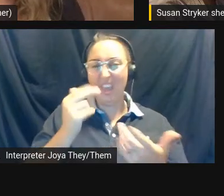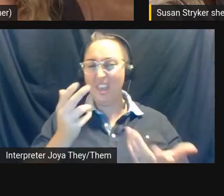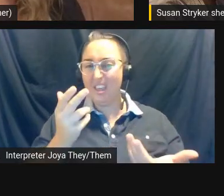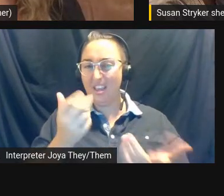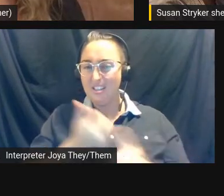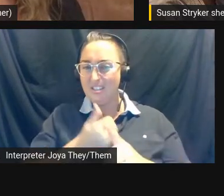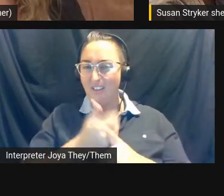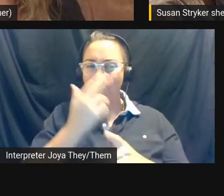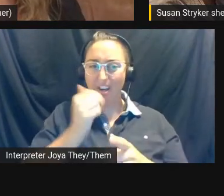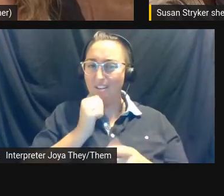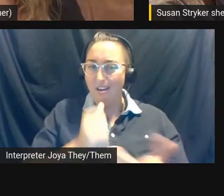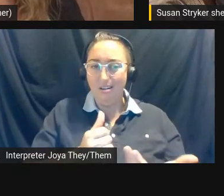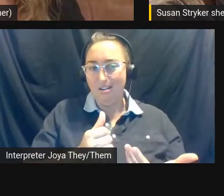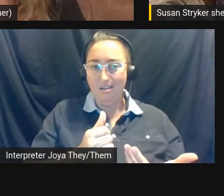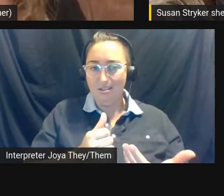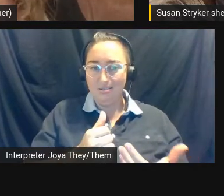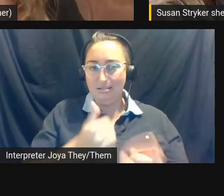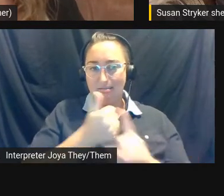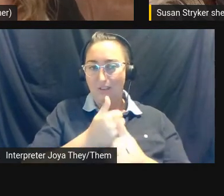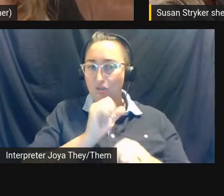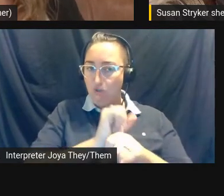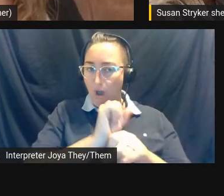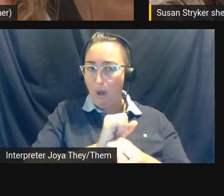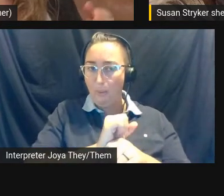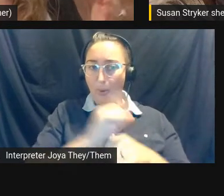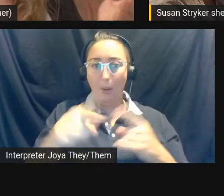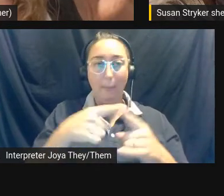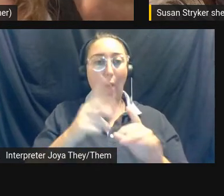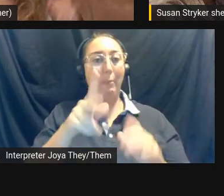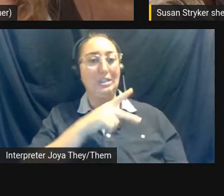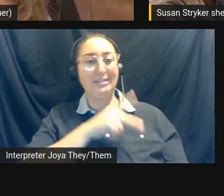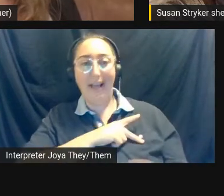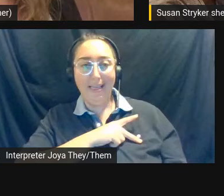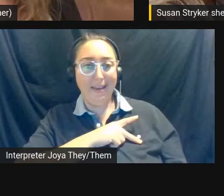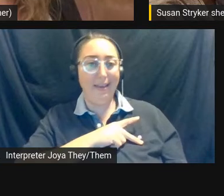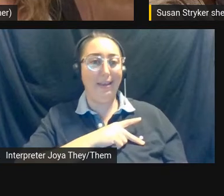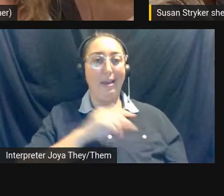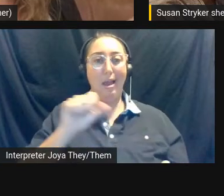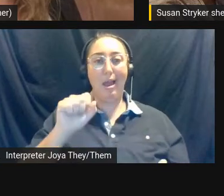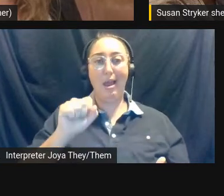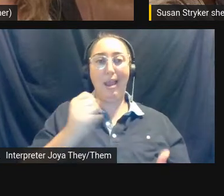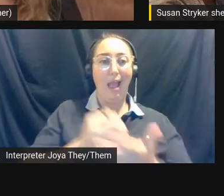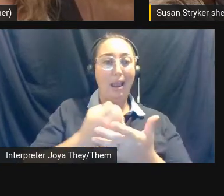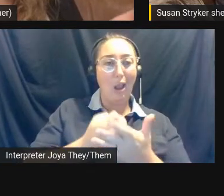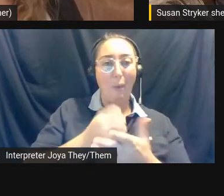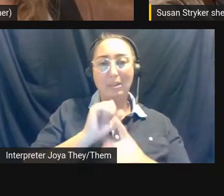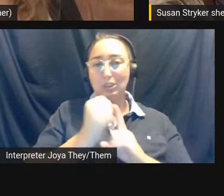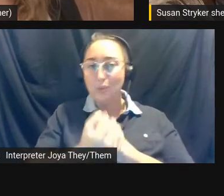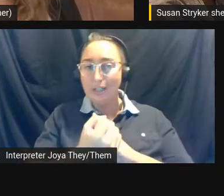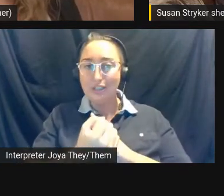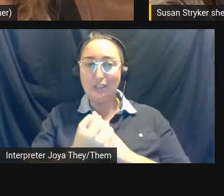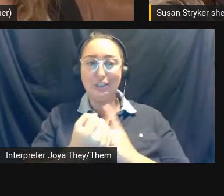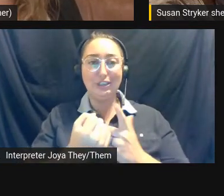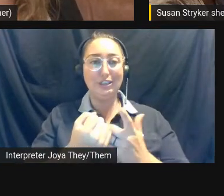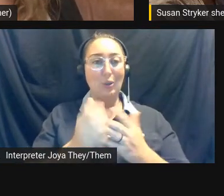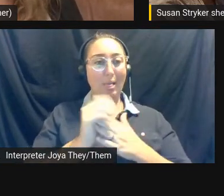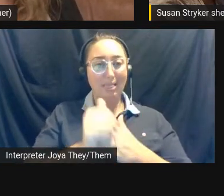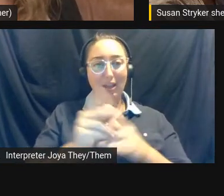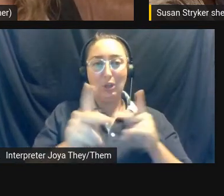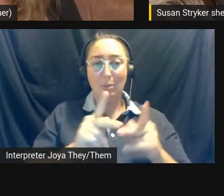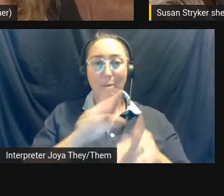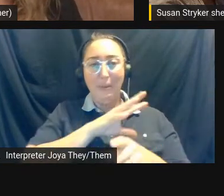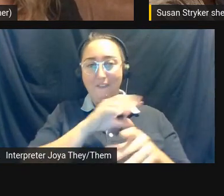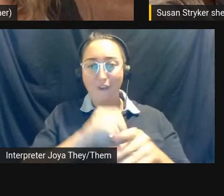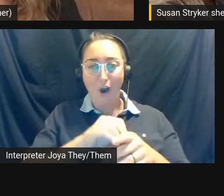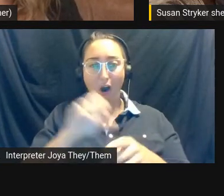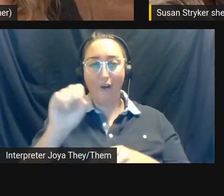of itself, um, but personality and, and socioeconomic factors that, uh, lead to people being in